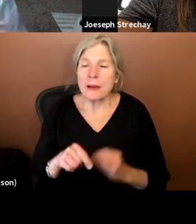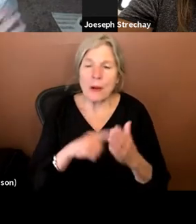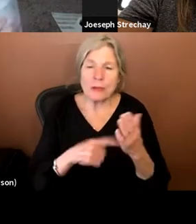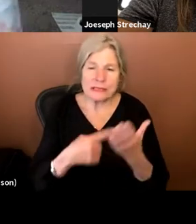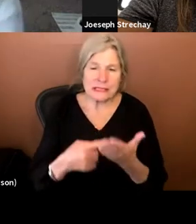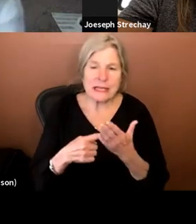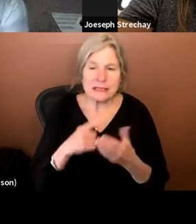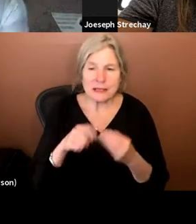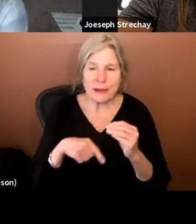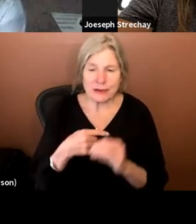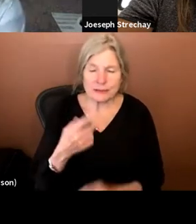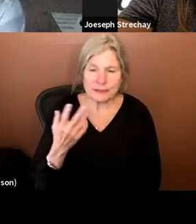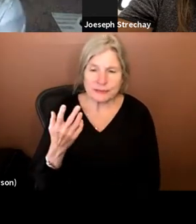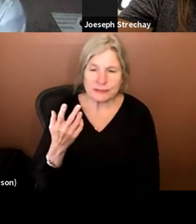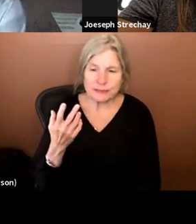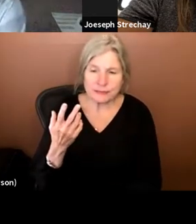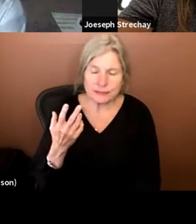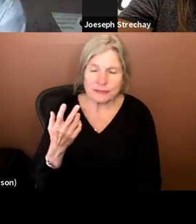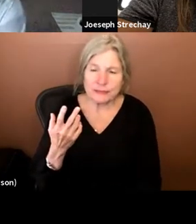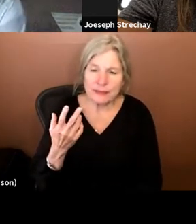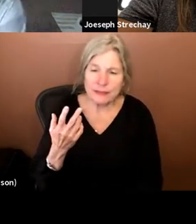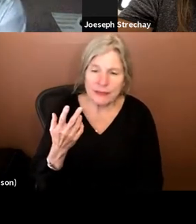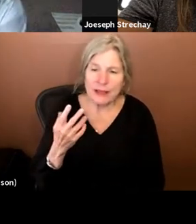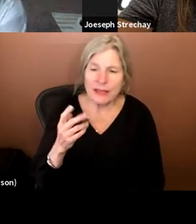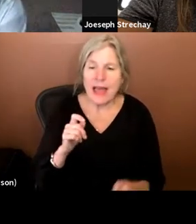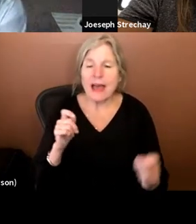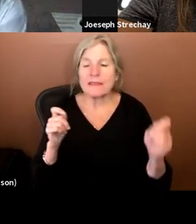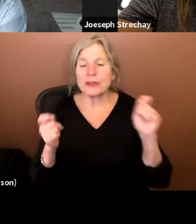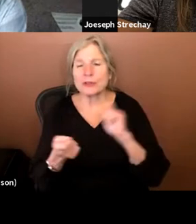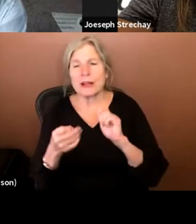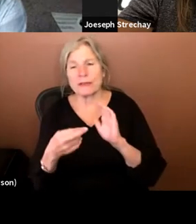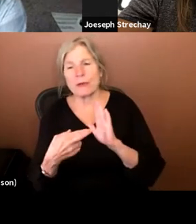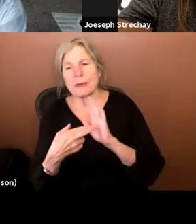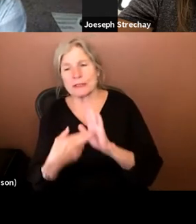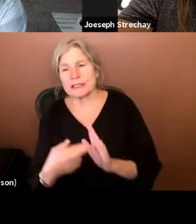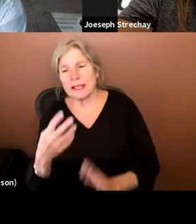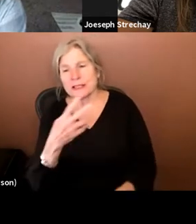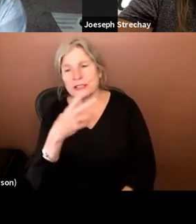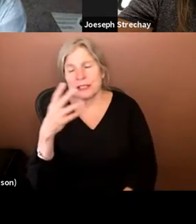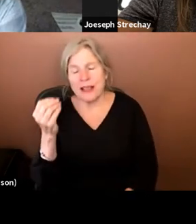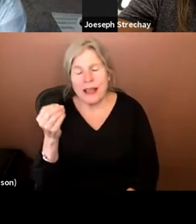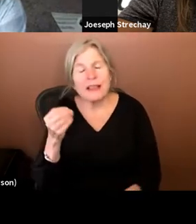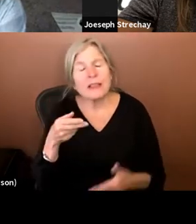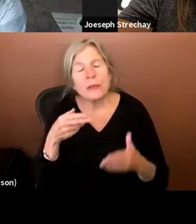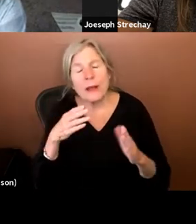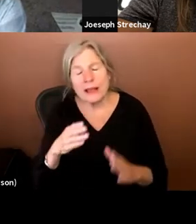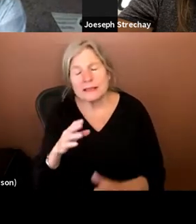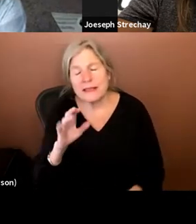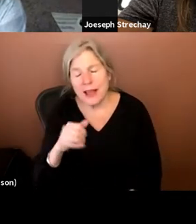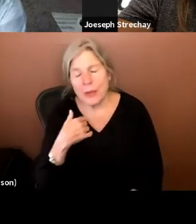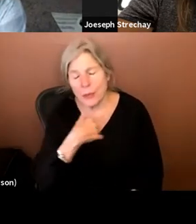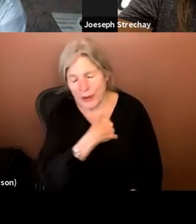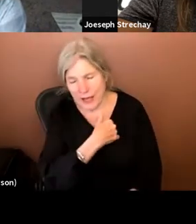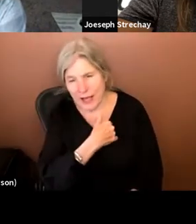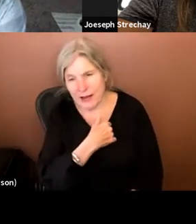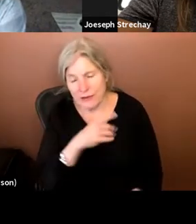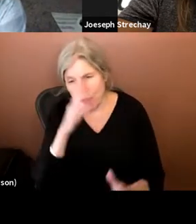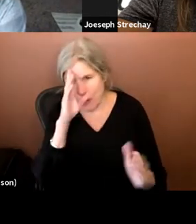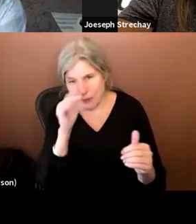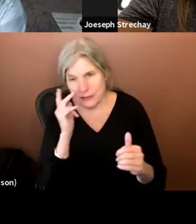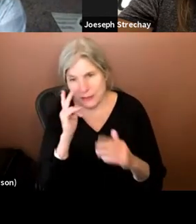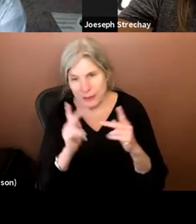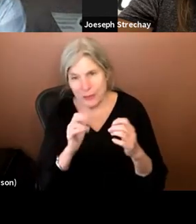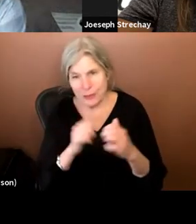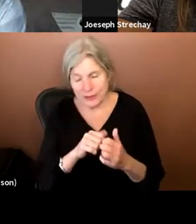discussed around, um, the sort of evolution of representation and the ways in which we kind of hope to see